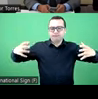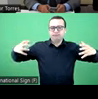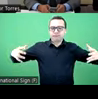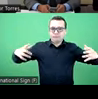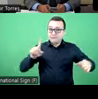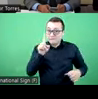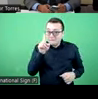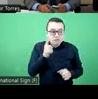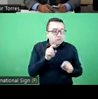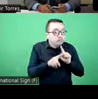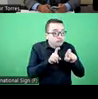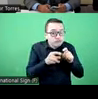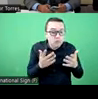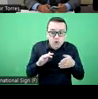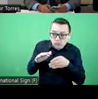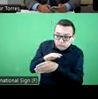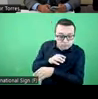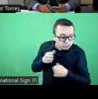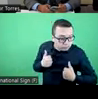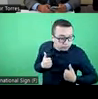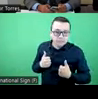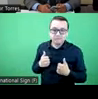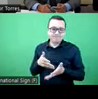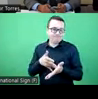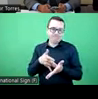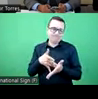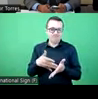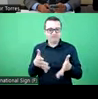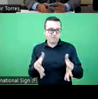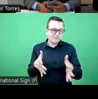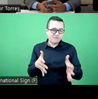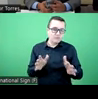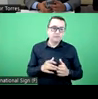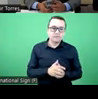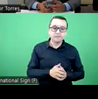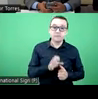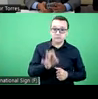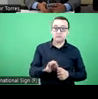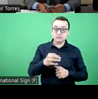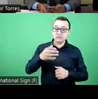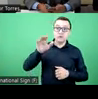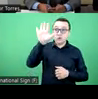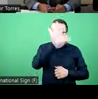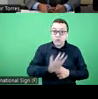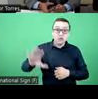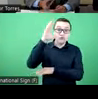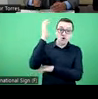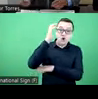financial coverage. But it is deficient in comprehensive access.